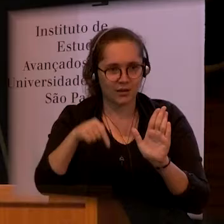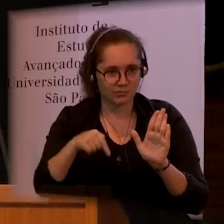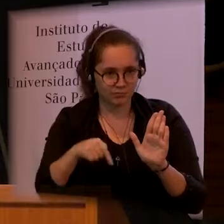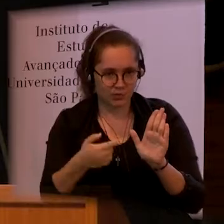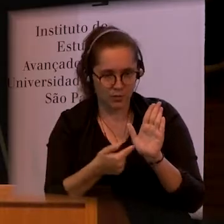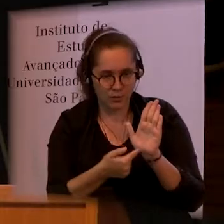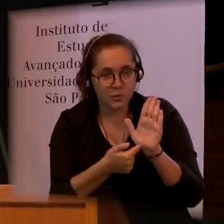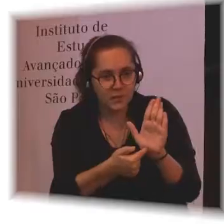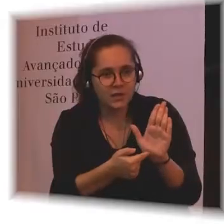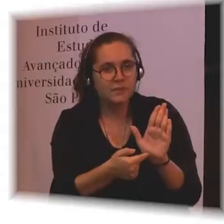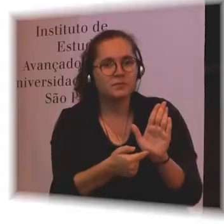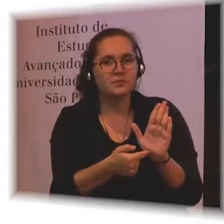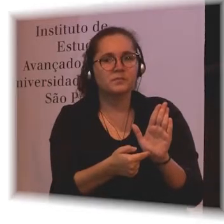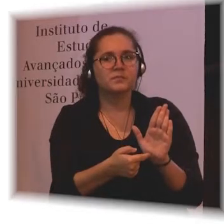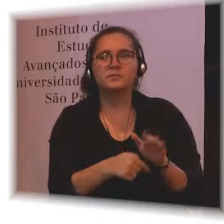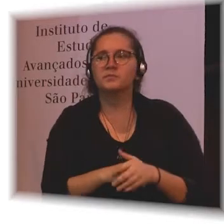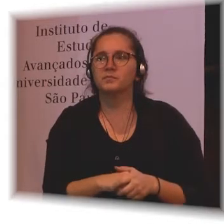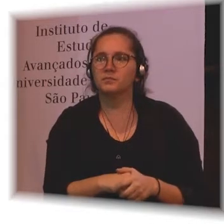thinking about it.